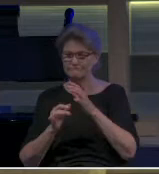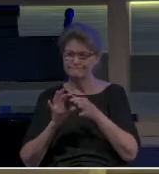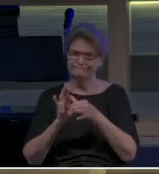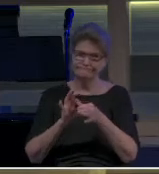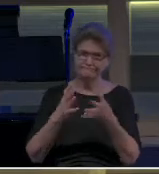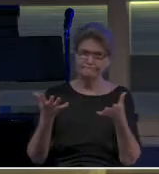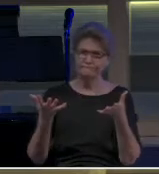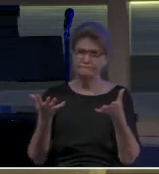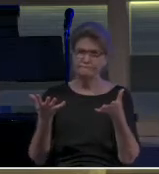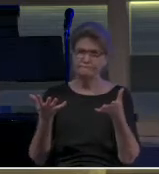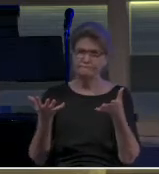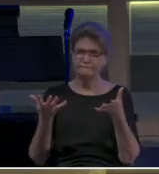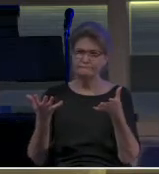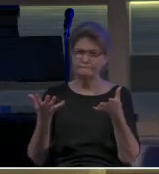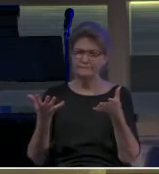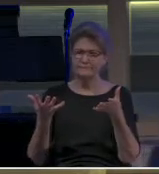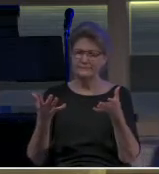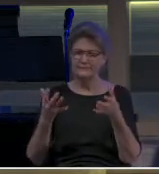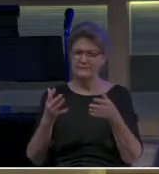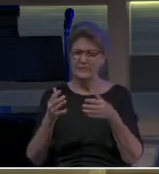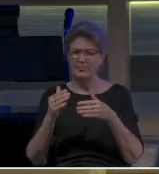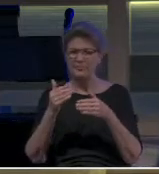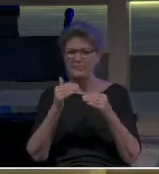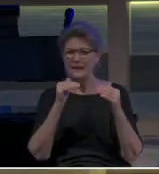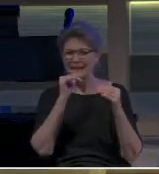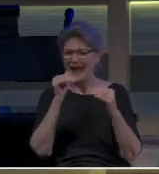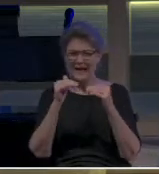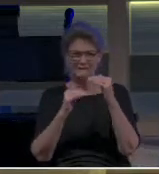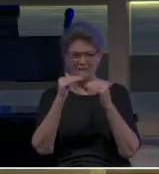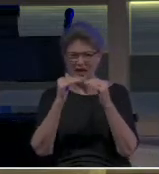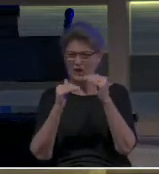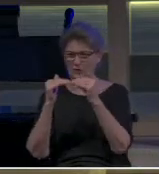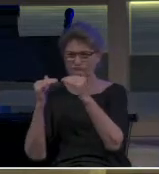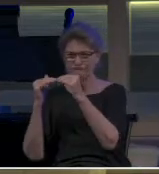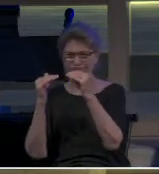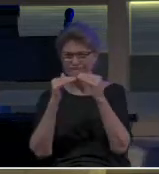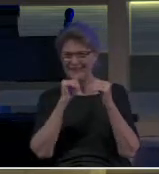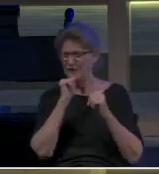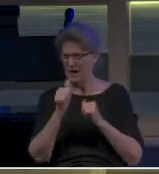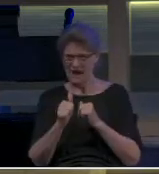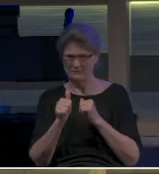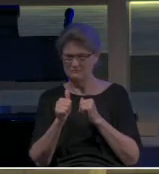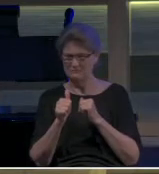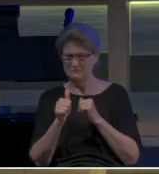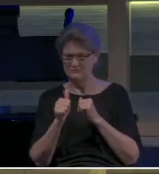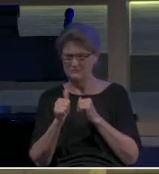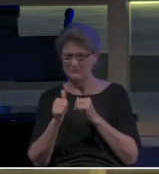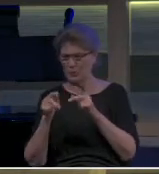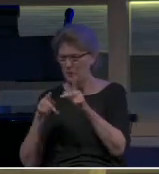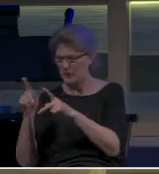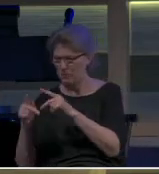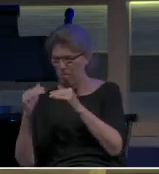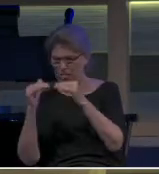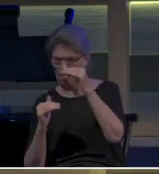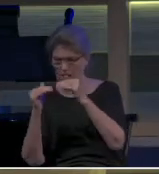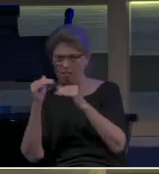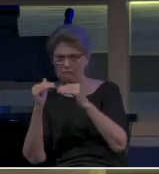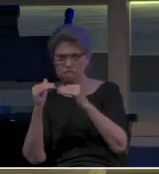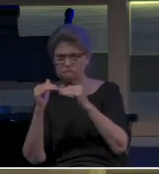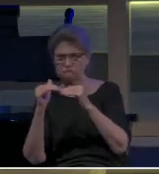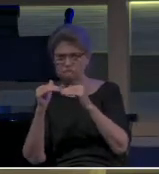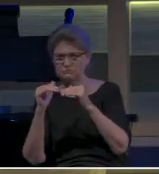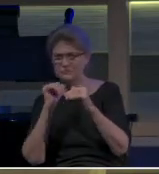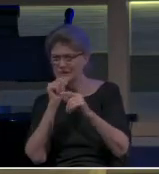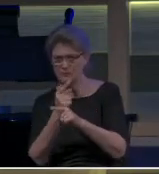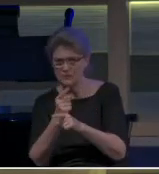injustices and things like that. Those are real, and as believers in Messiah, we should care about those things.